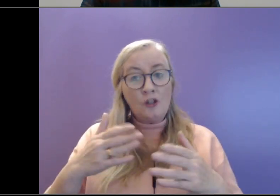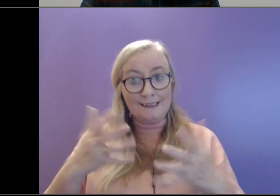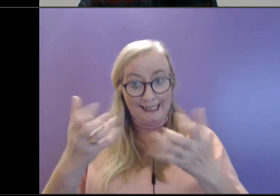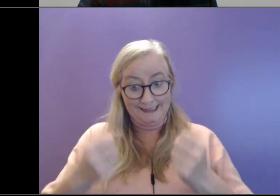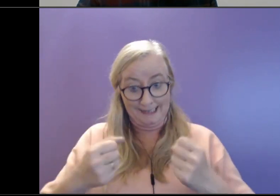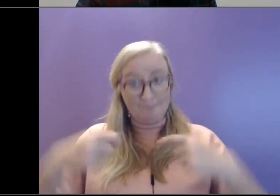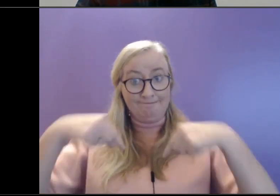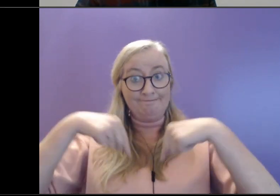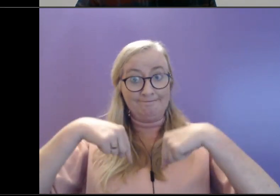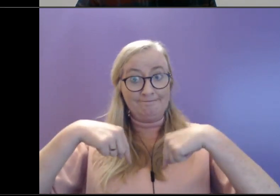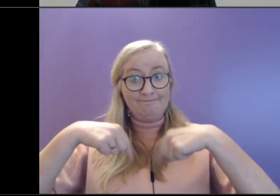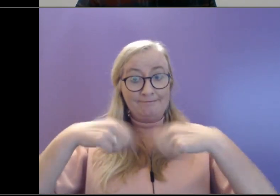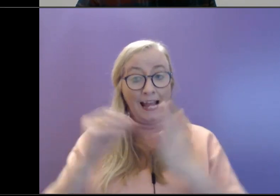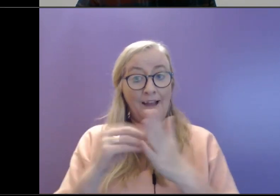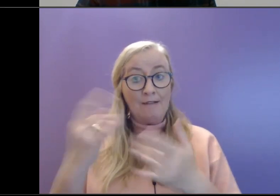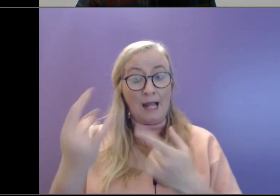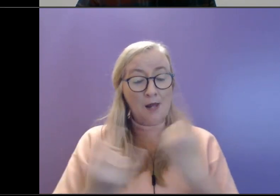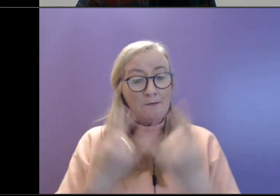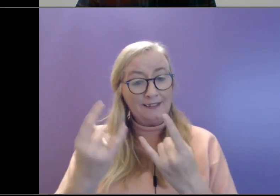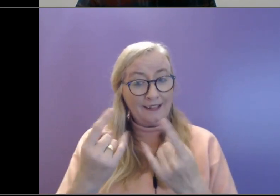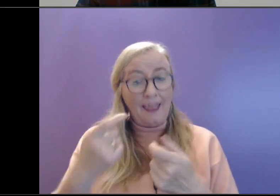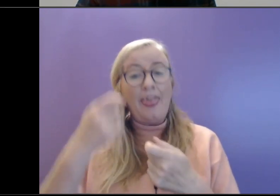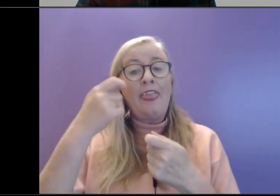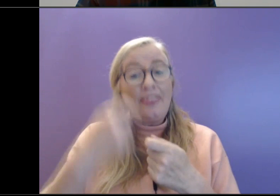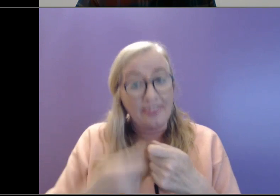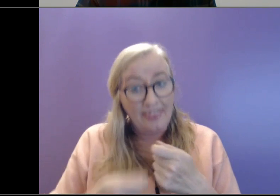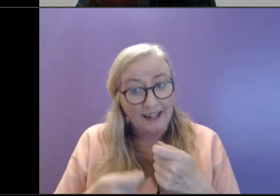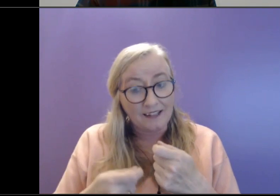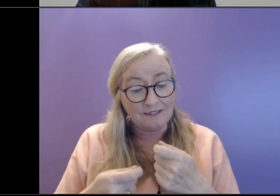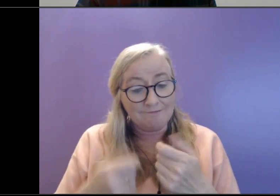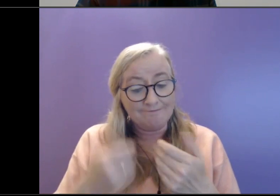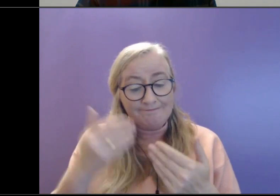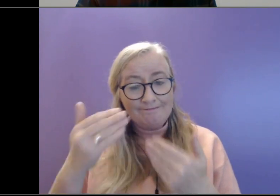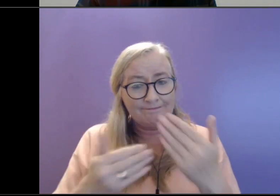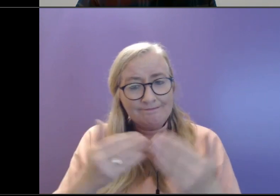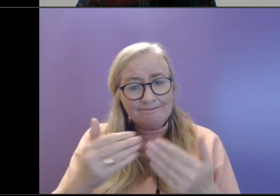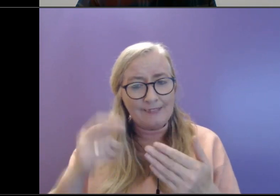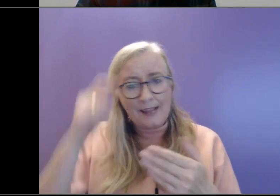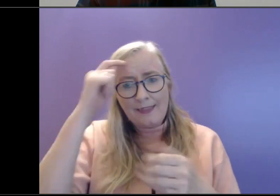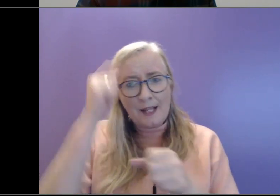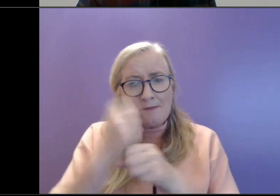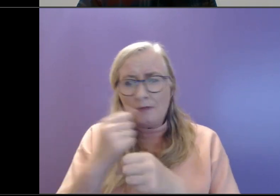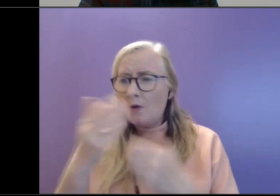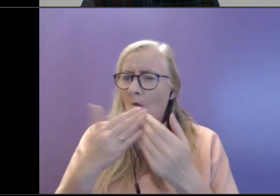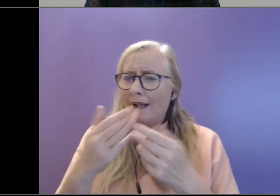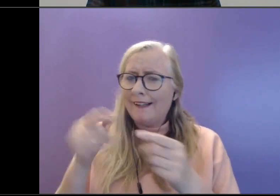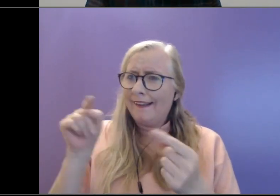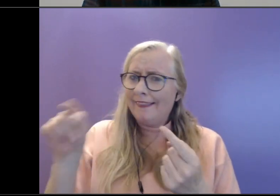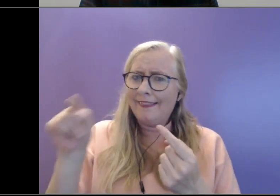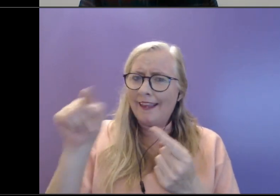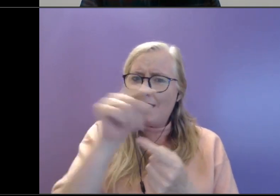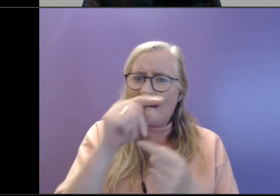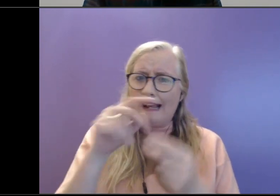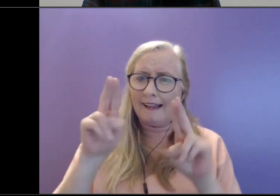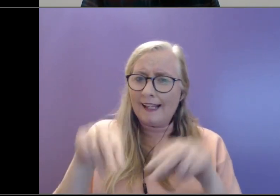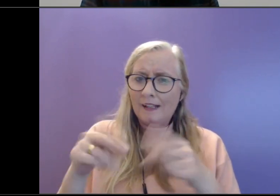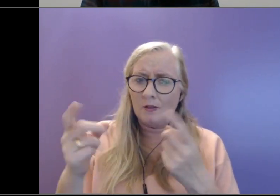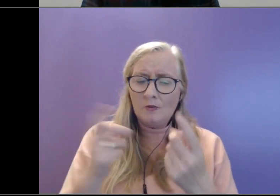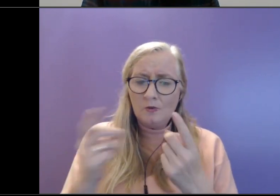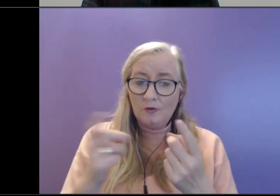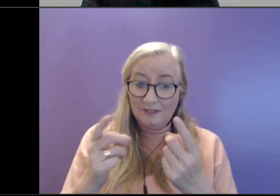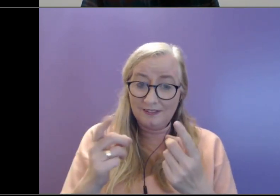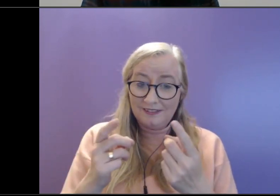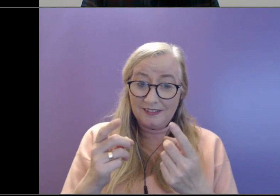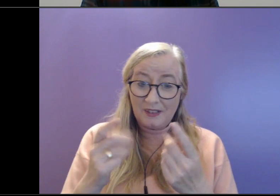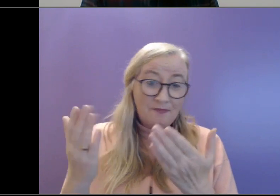And then perhaps it's looking for opportunities as well. So sometimes there can be, you know,